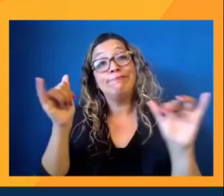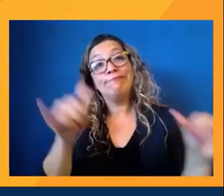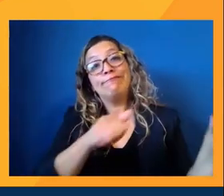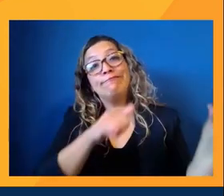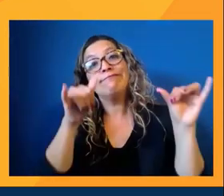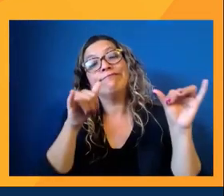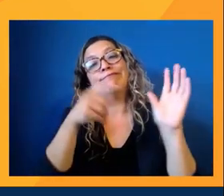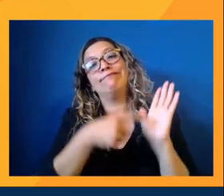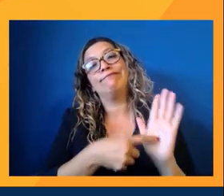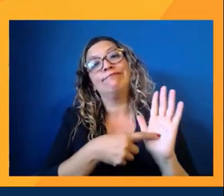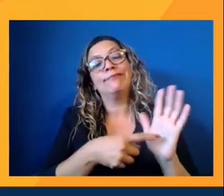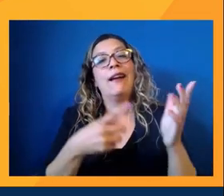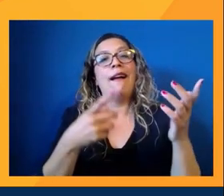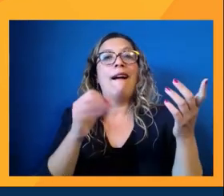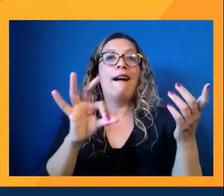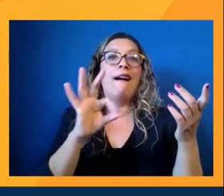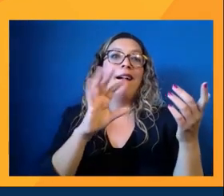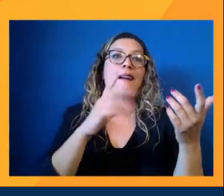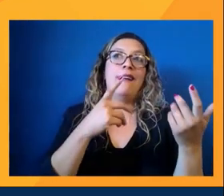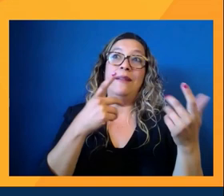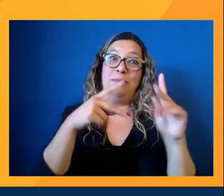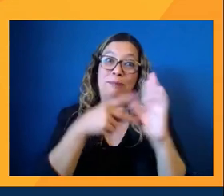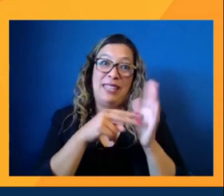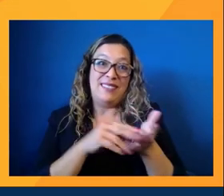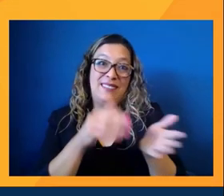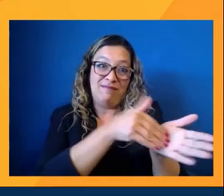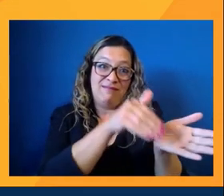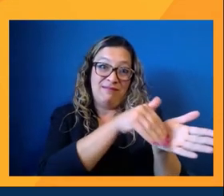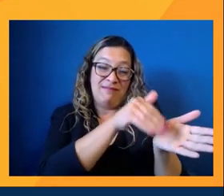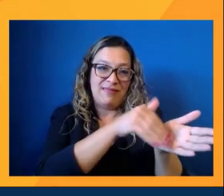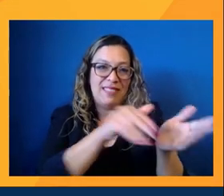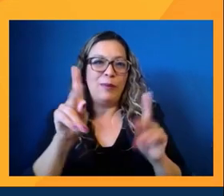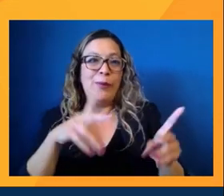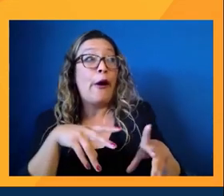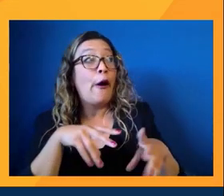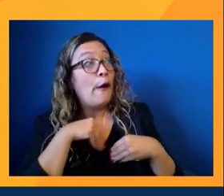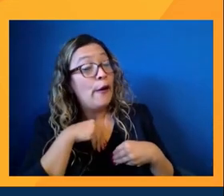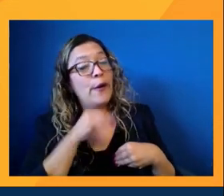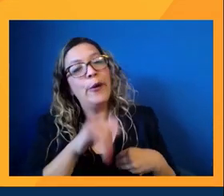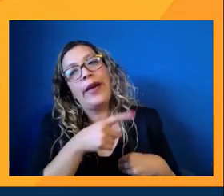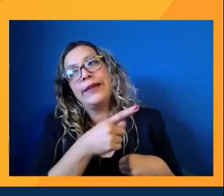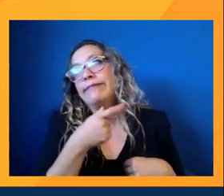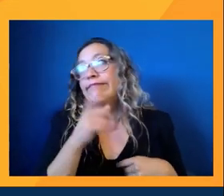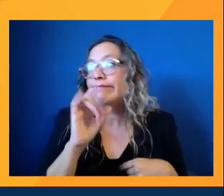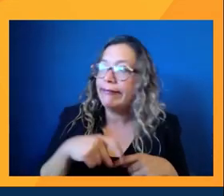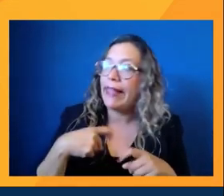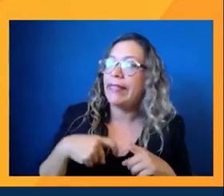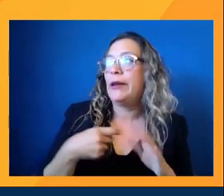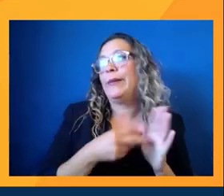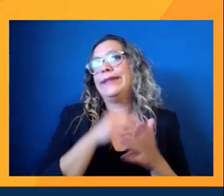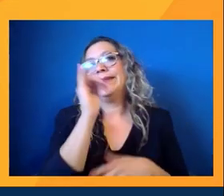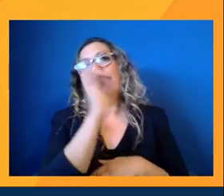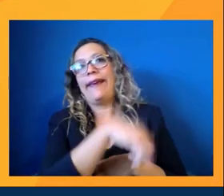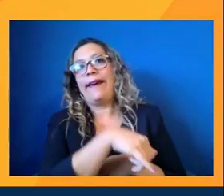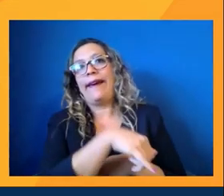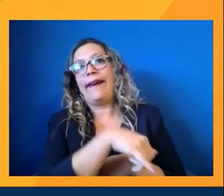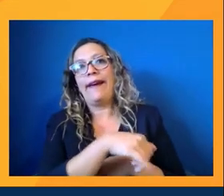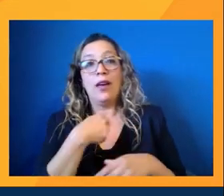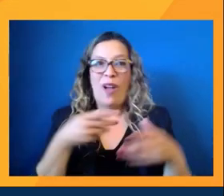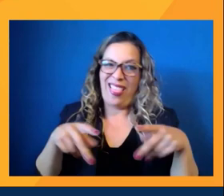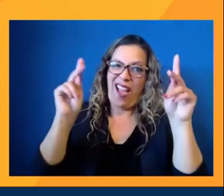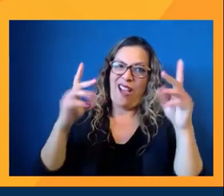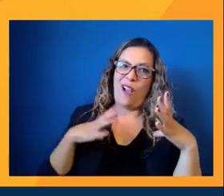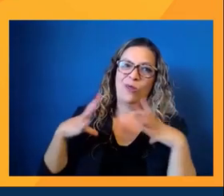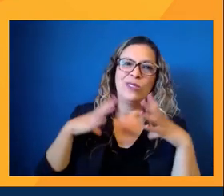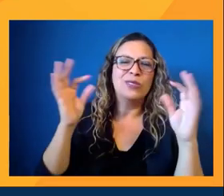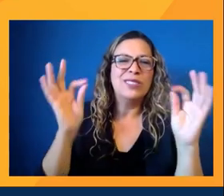leads to acceptance. And the majority of, you know, people that are not Latino, that